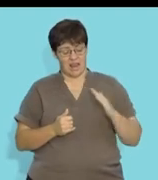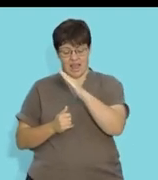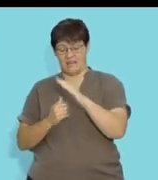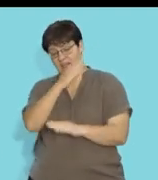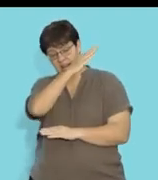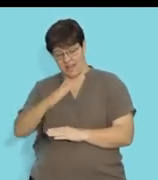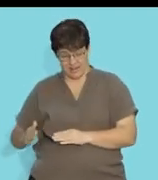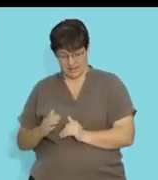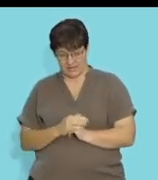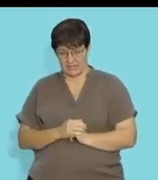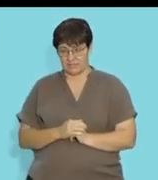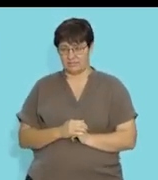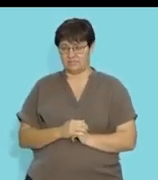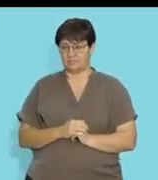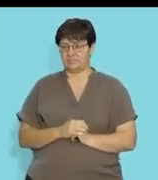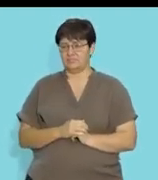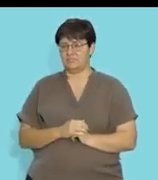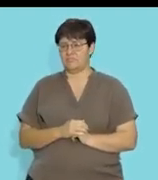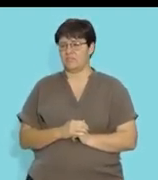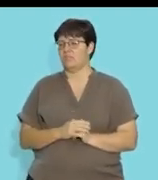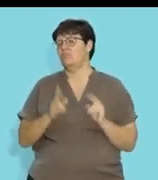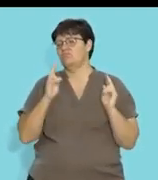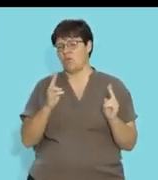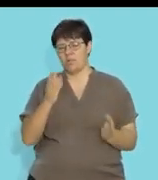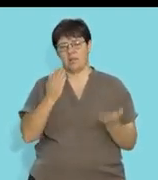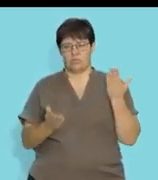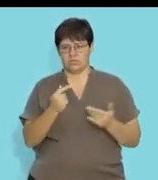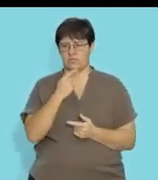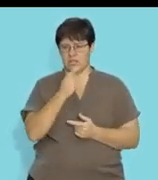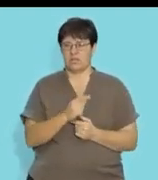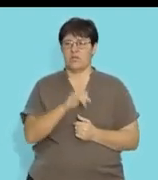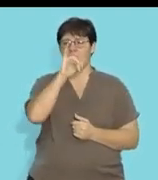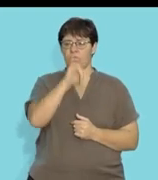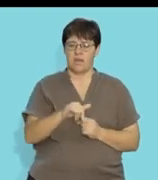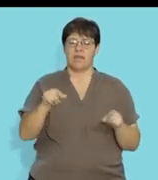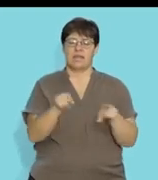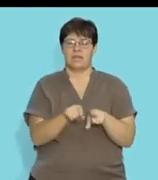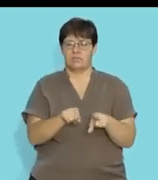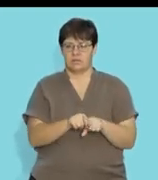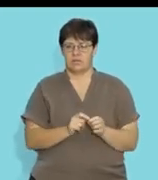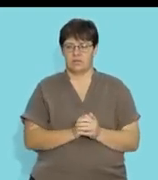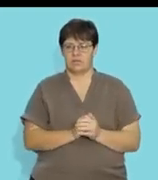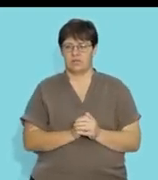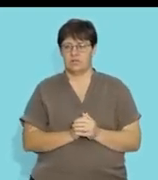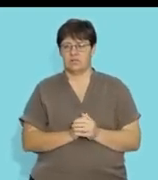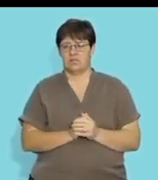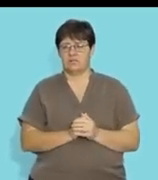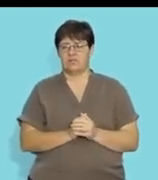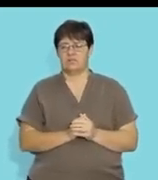the first one here, if I want to make it a normal equation, it will be y is equal to